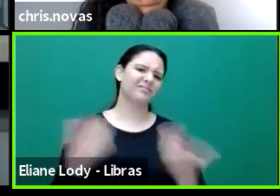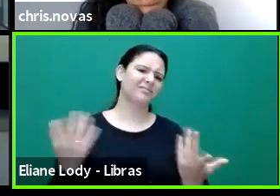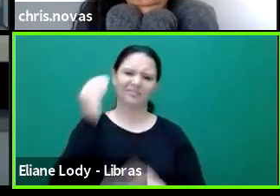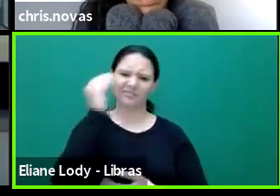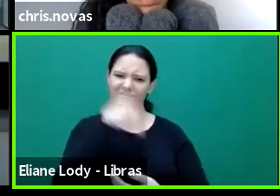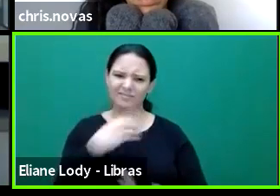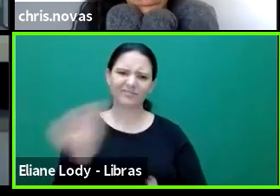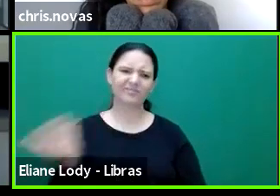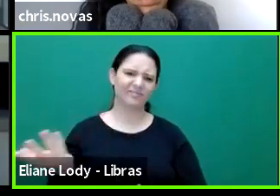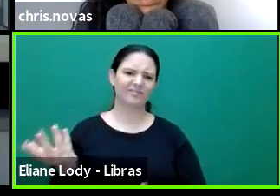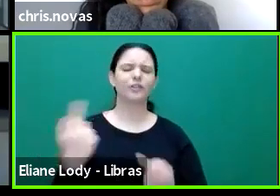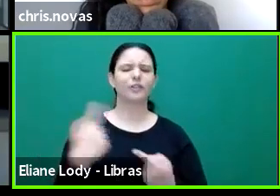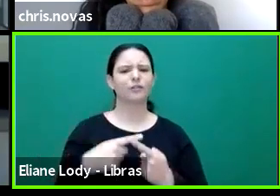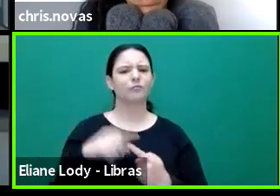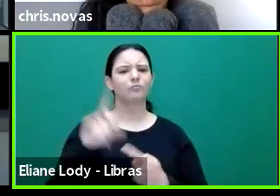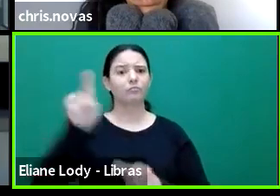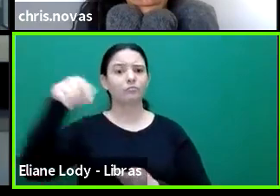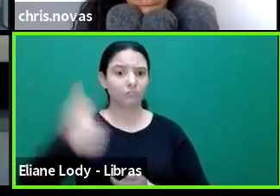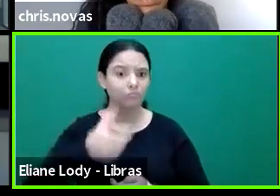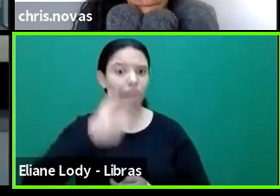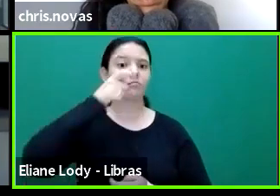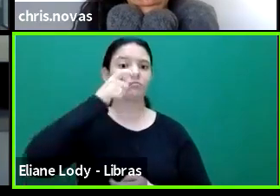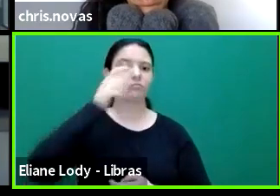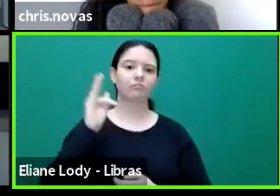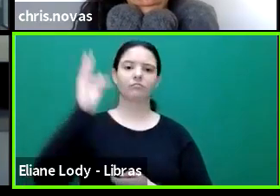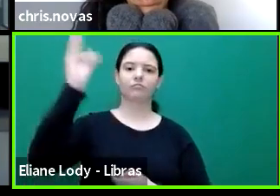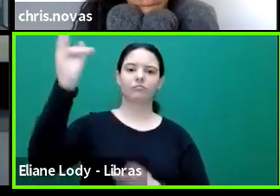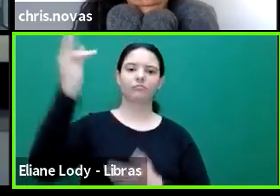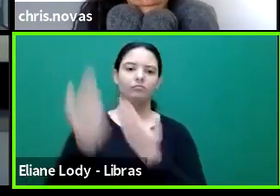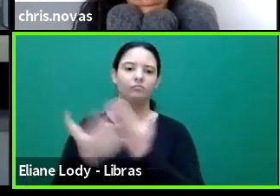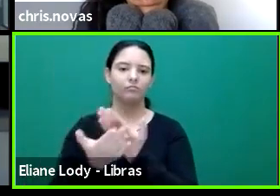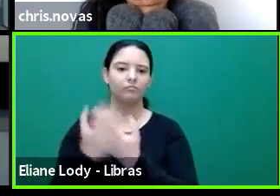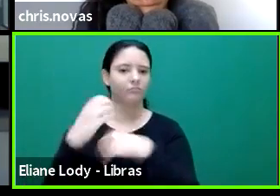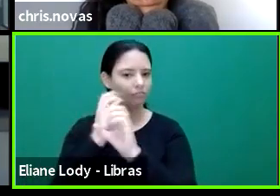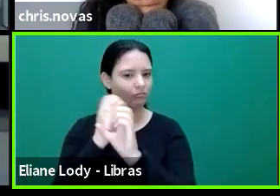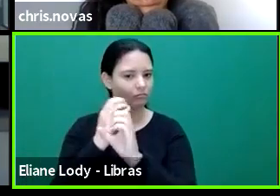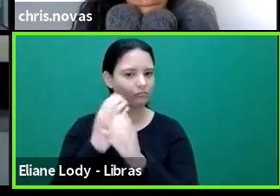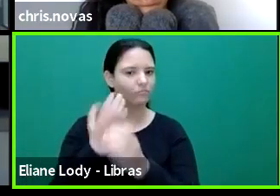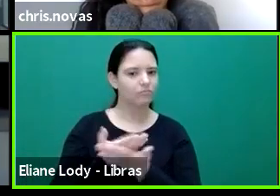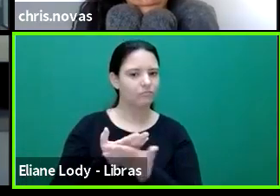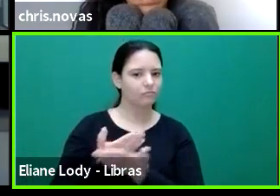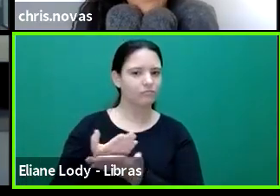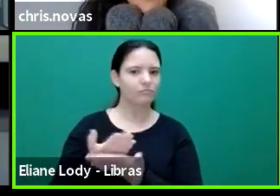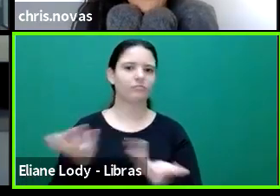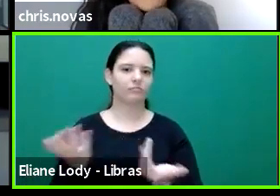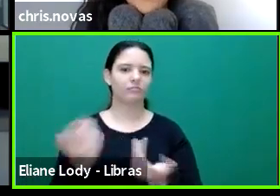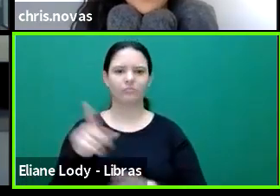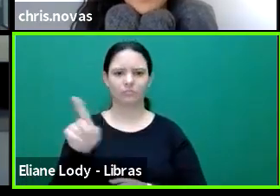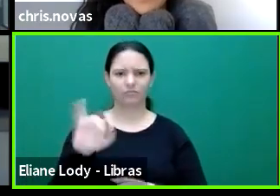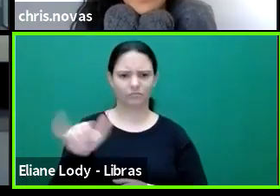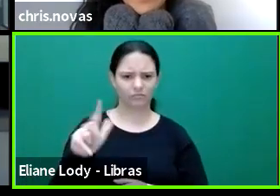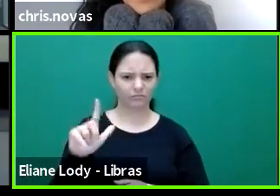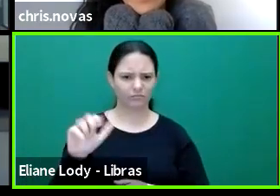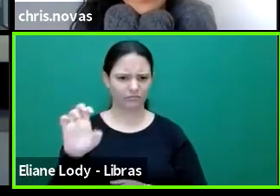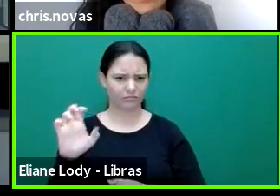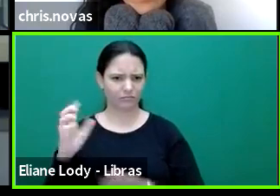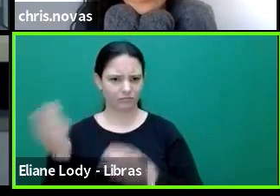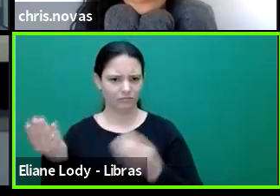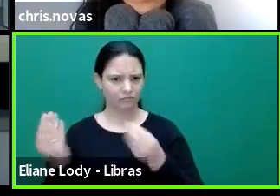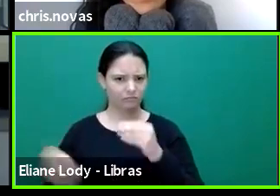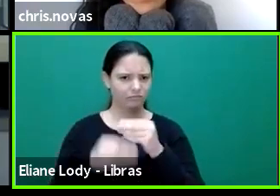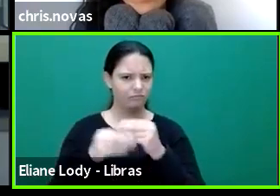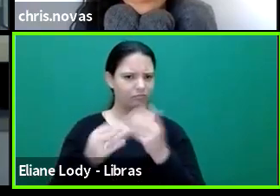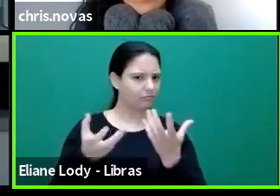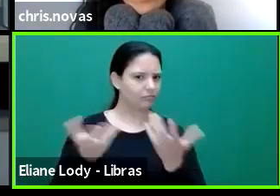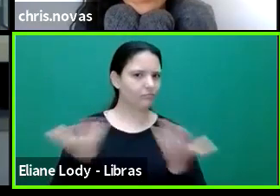question, but, but those would be some quick responses. Julie, do you have? Yeah, this, I'm really glad